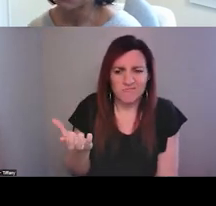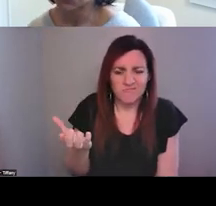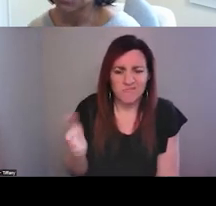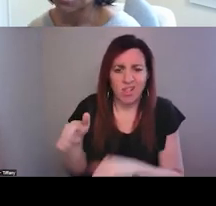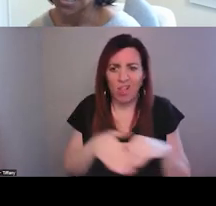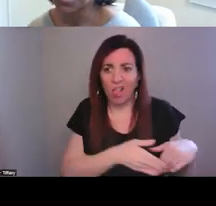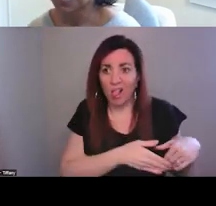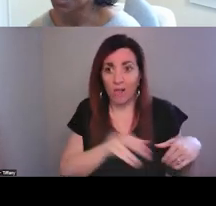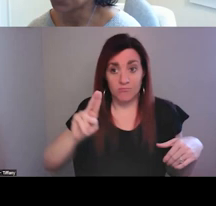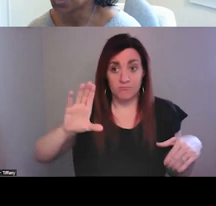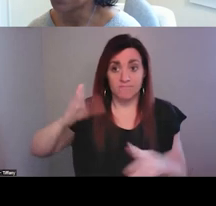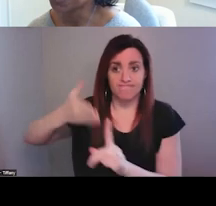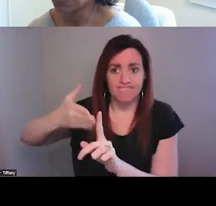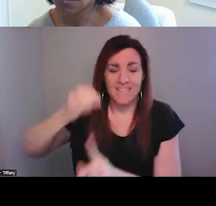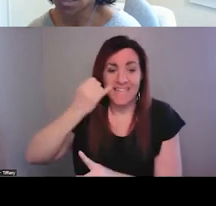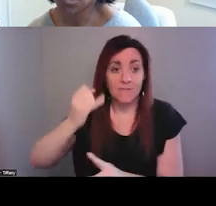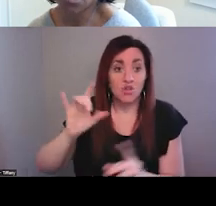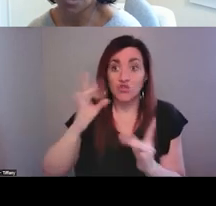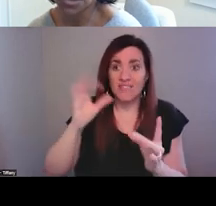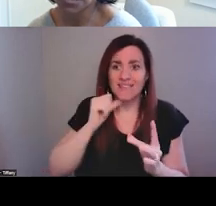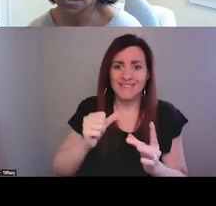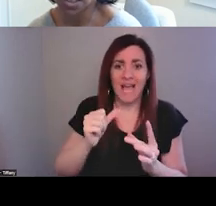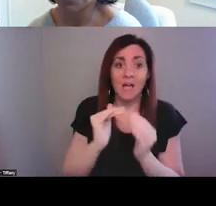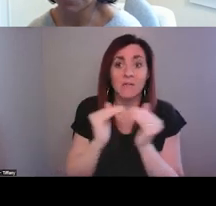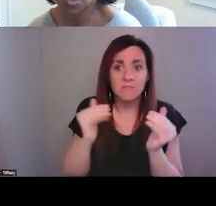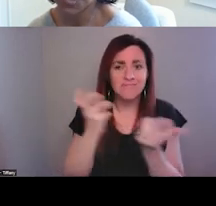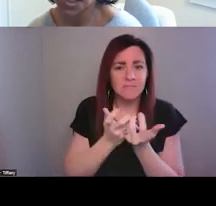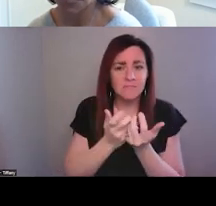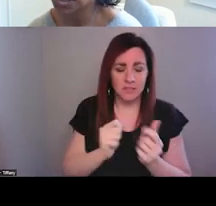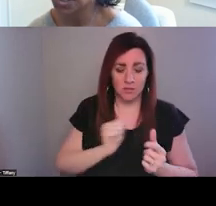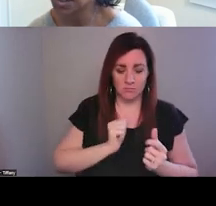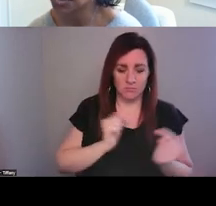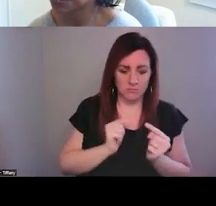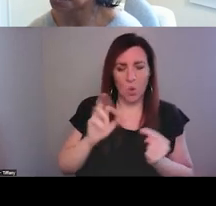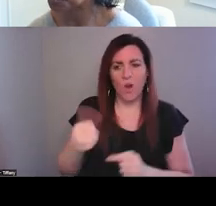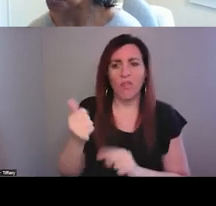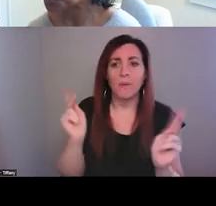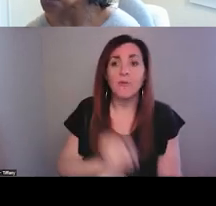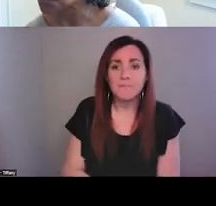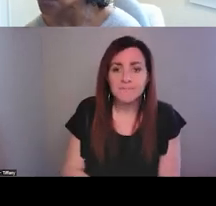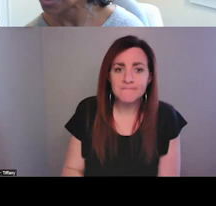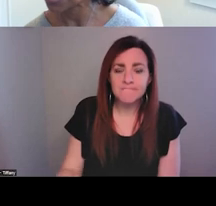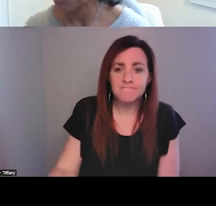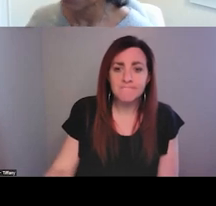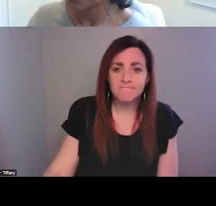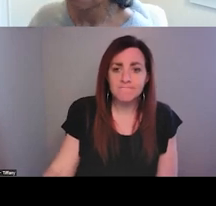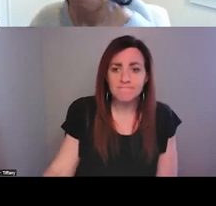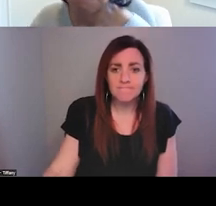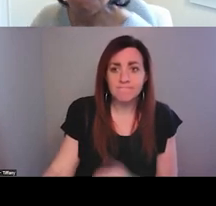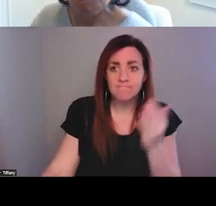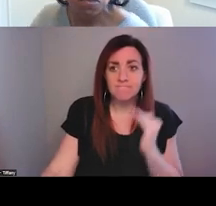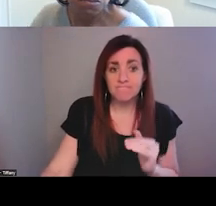crisis was not to the level of self-harm or harm to self or to others. All